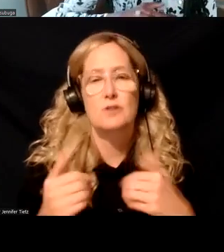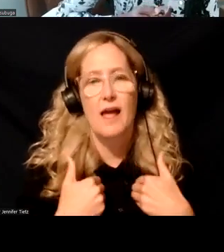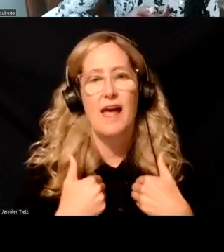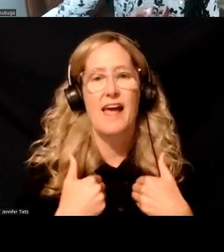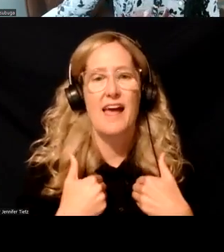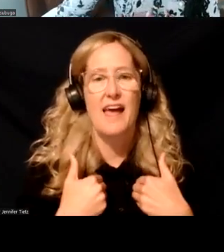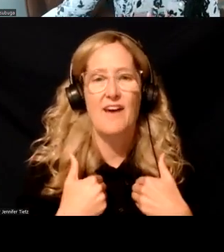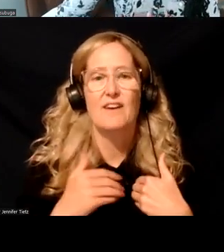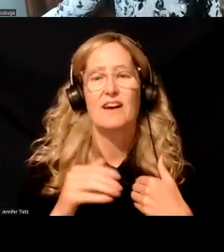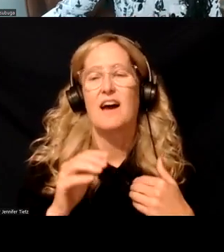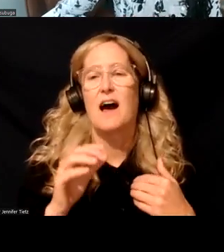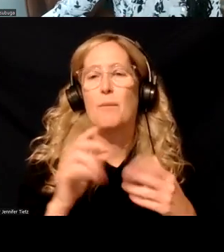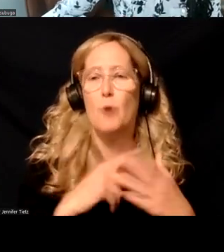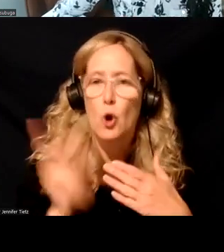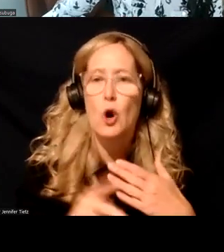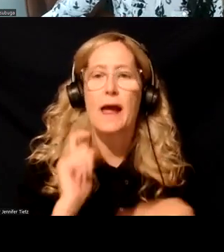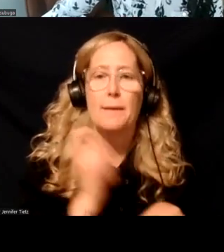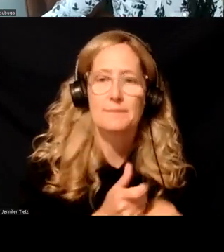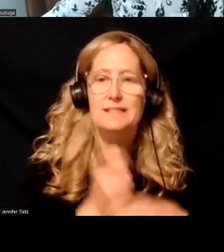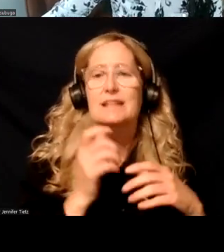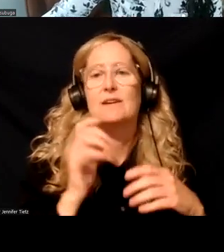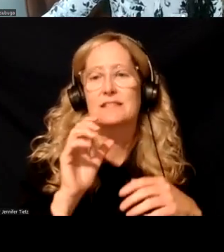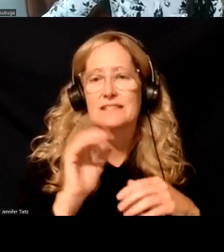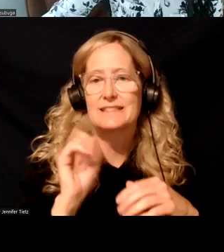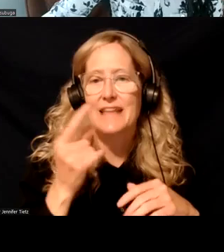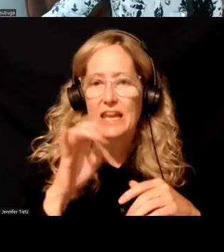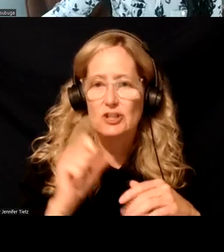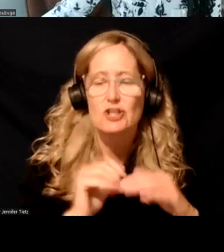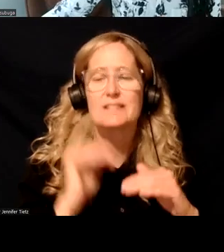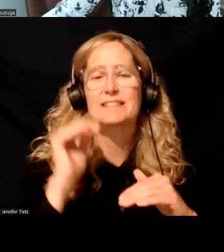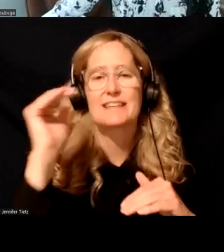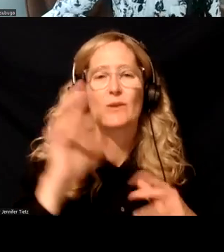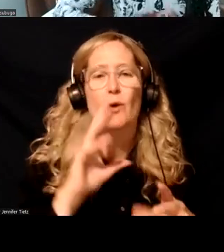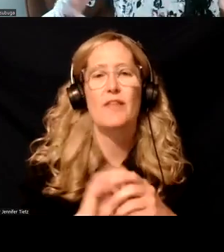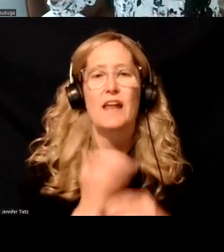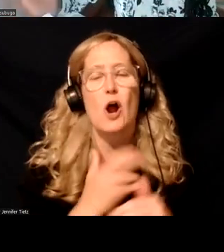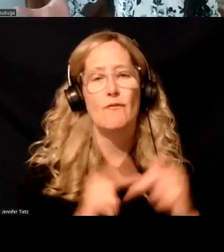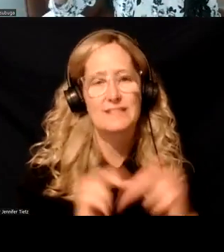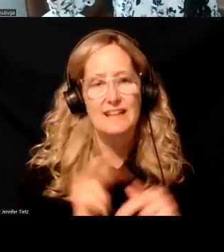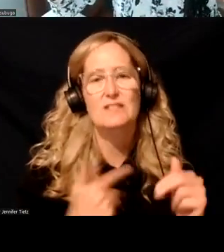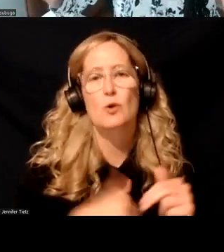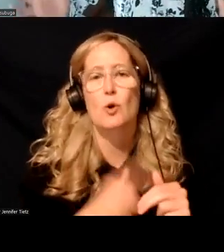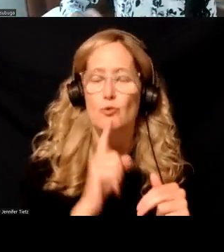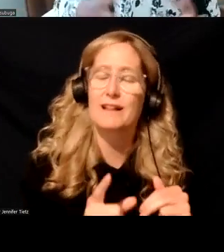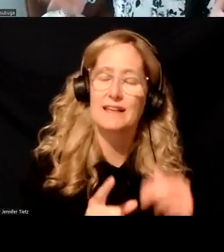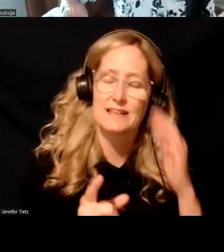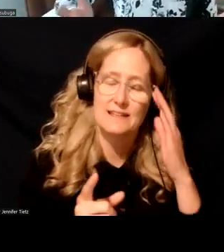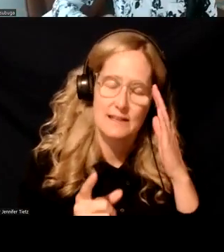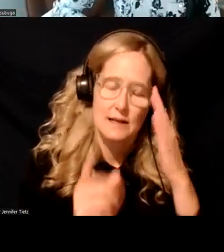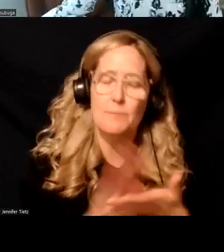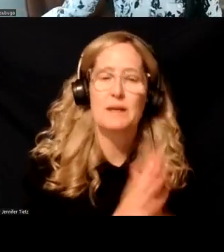syringe change programs, outside of, of some of our, um, facilities as well. So we are starting to really, um,